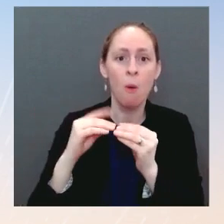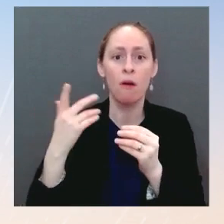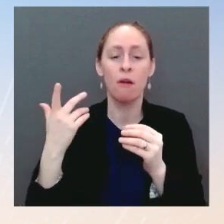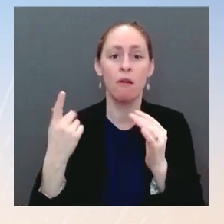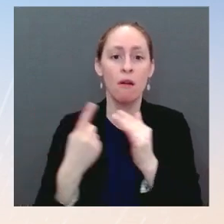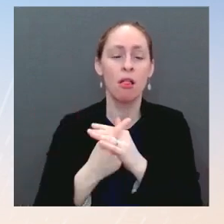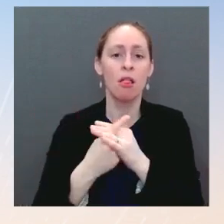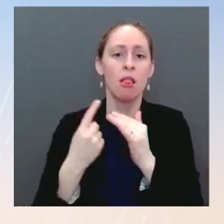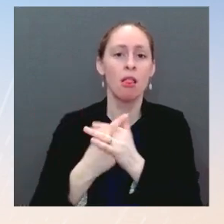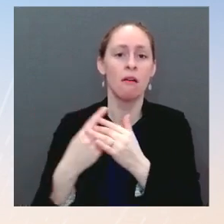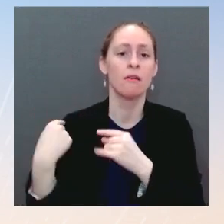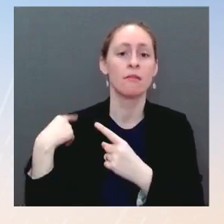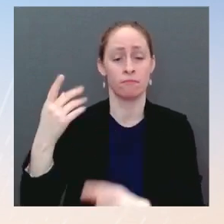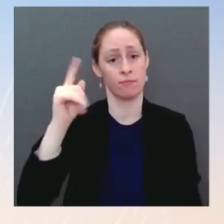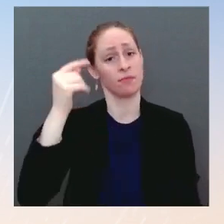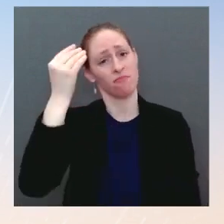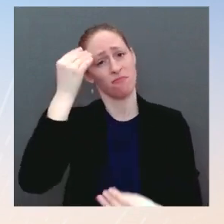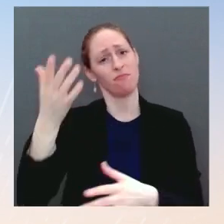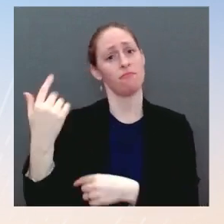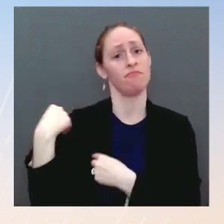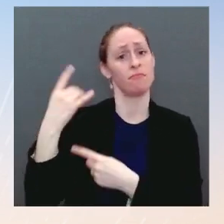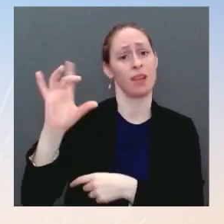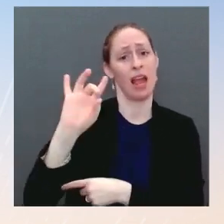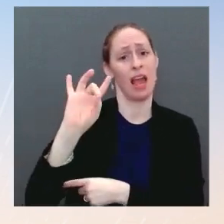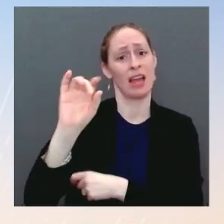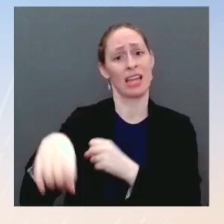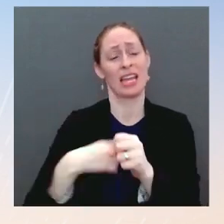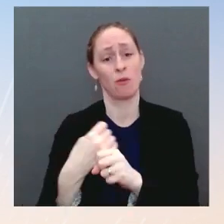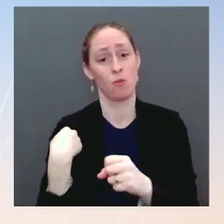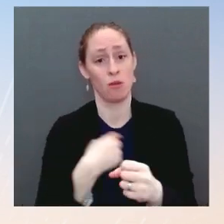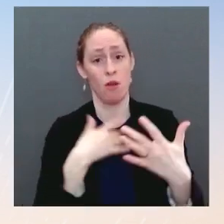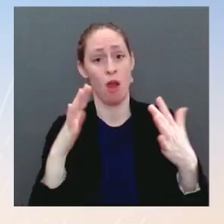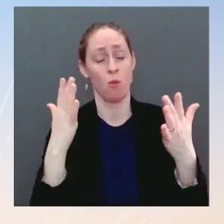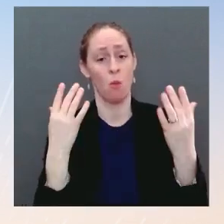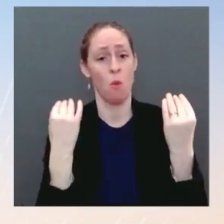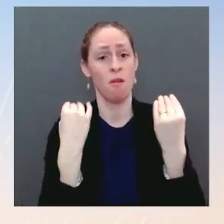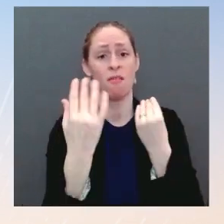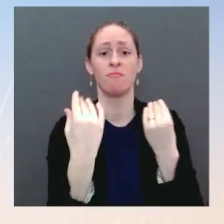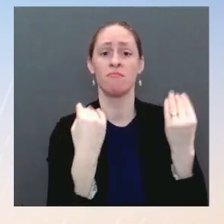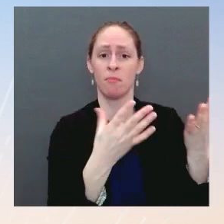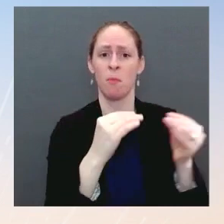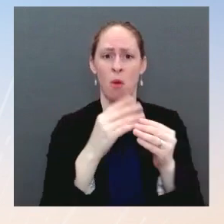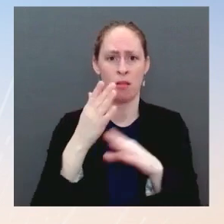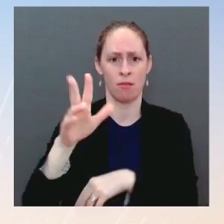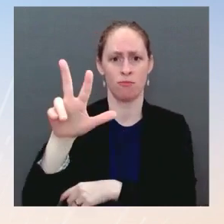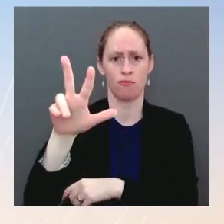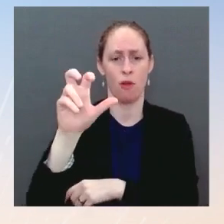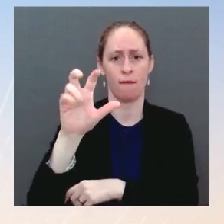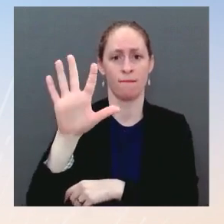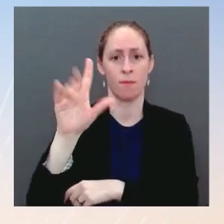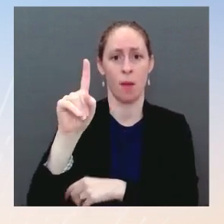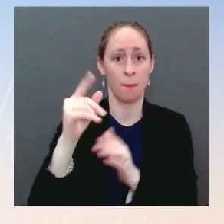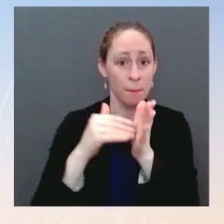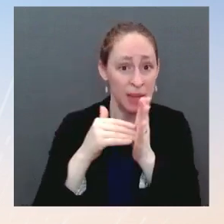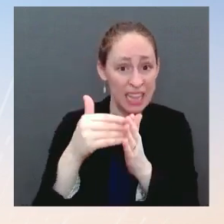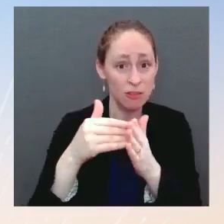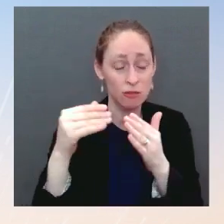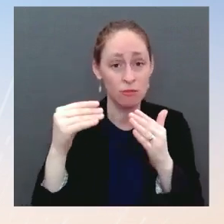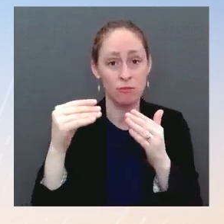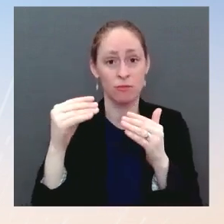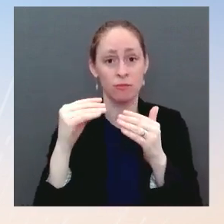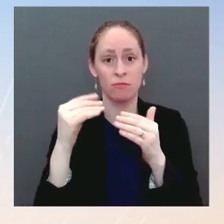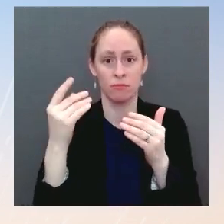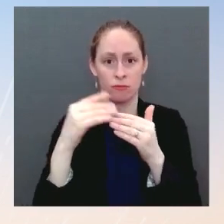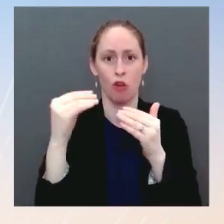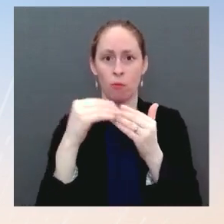$350 million — $51 million to vulnerable communities across Ukraine, including nearly $141 million from USAID — food, safe